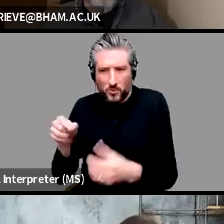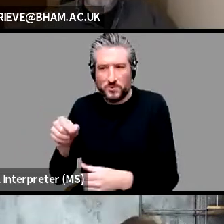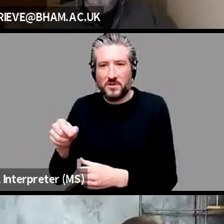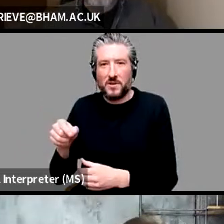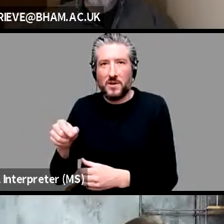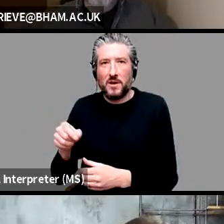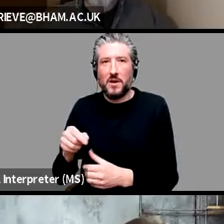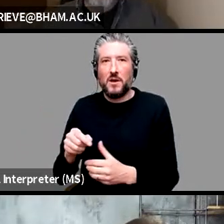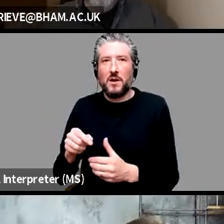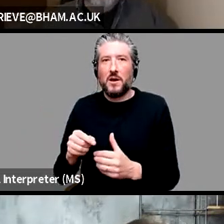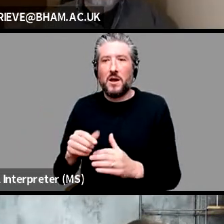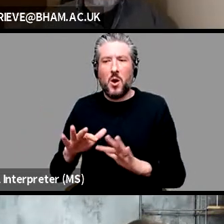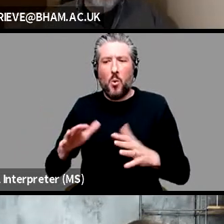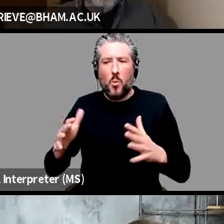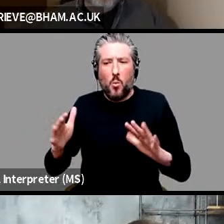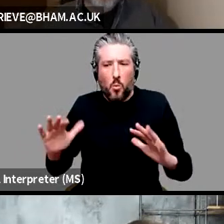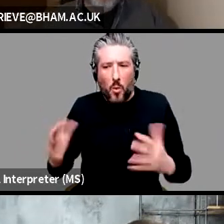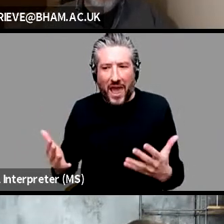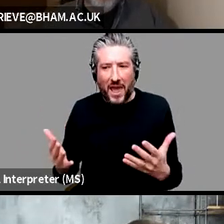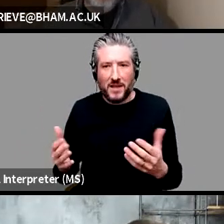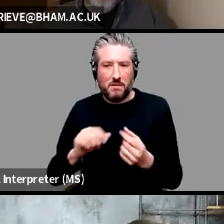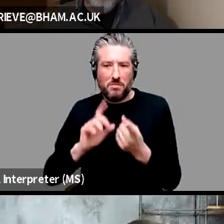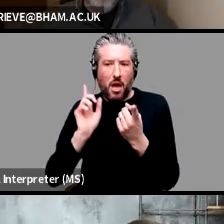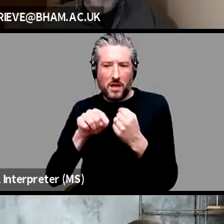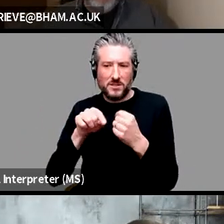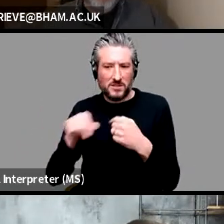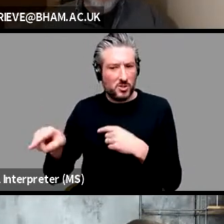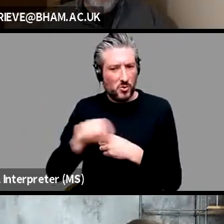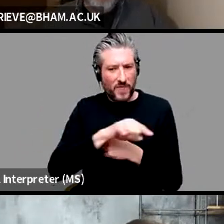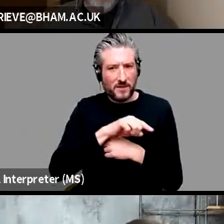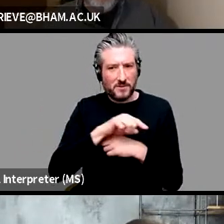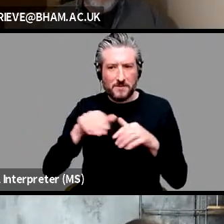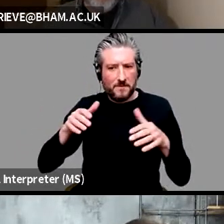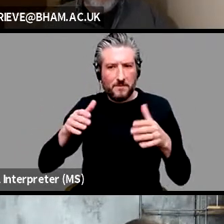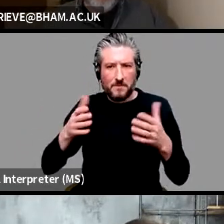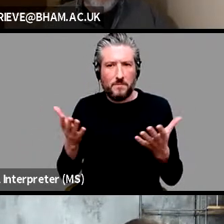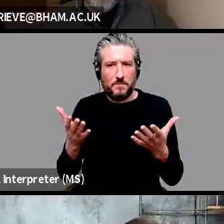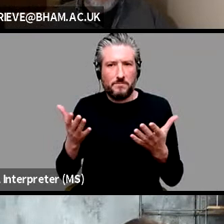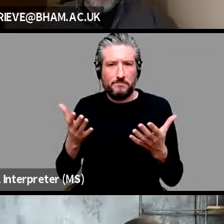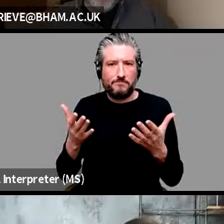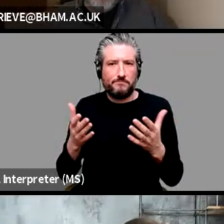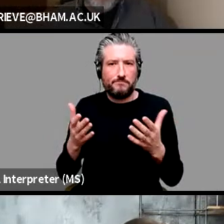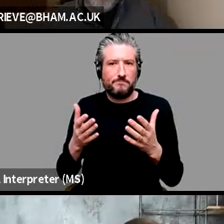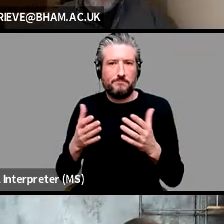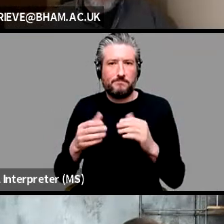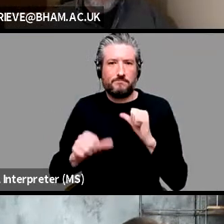answer to that question follow from? Yeah, that's a good question. I mean, um,